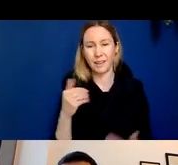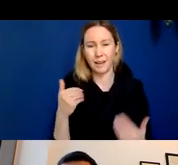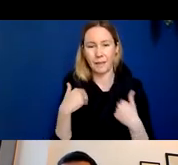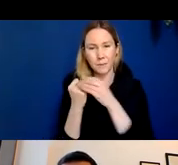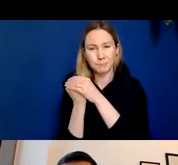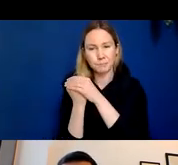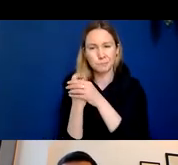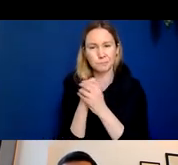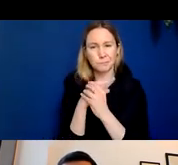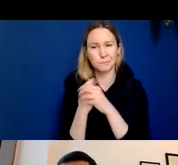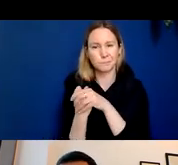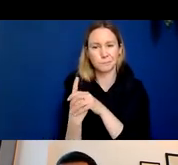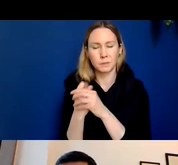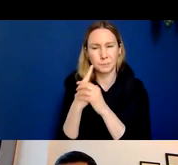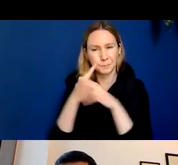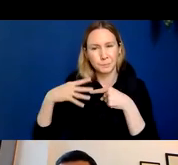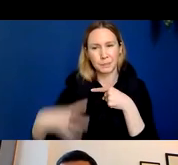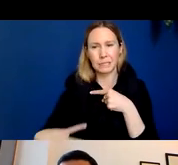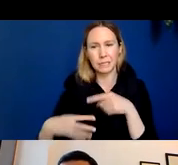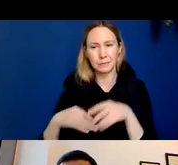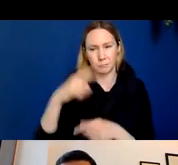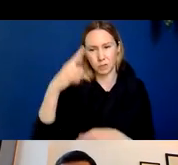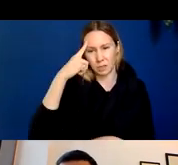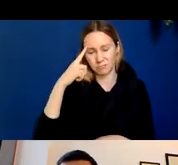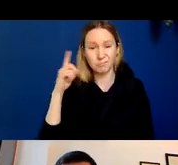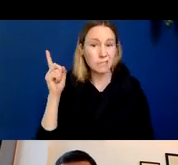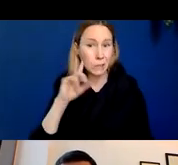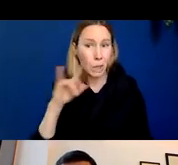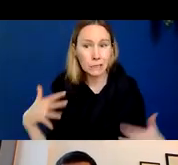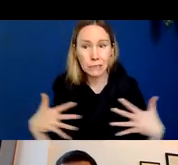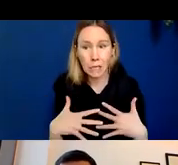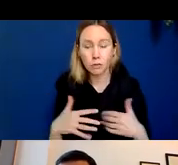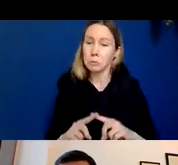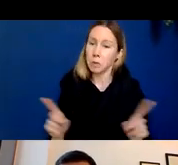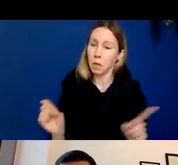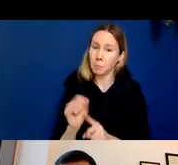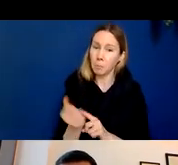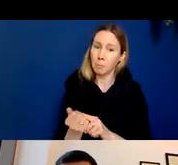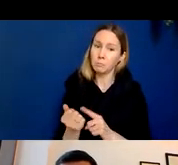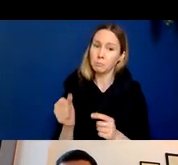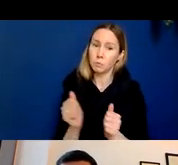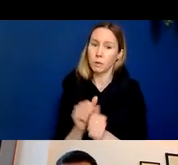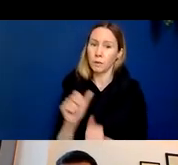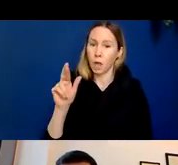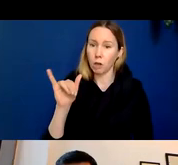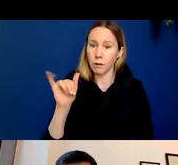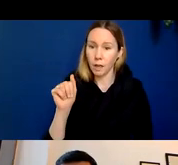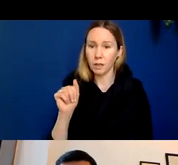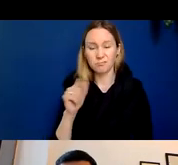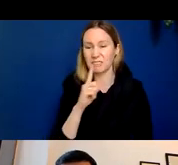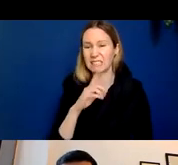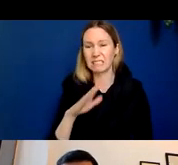little tiny bleeds in the brain and that sounds scary the vast majority of cases with ARIA it's mild and reversible